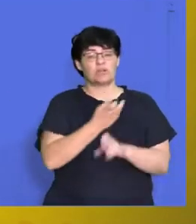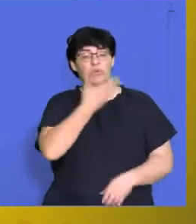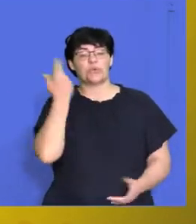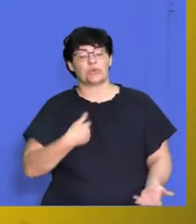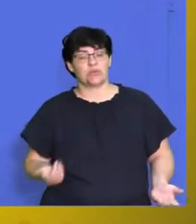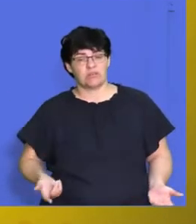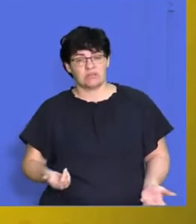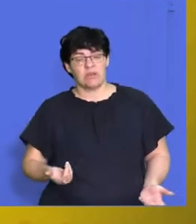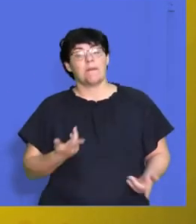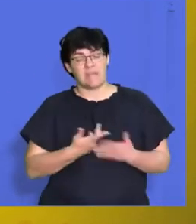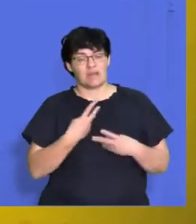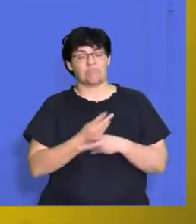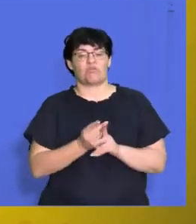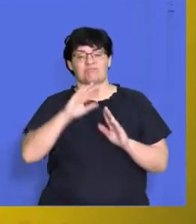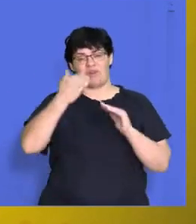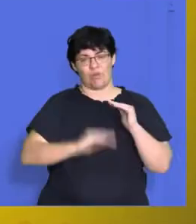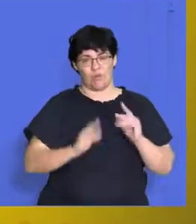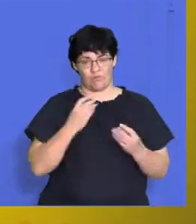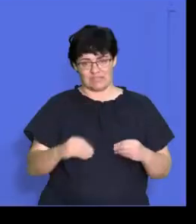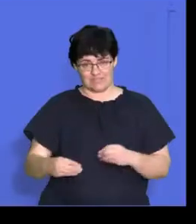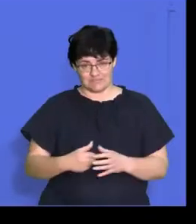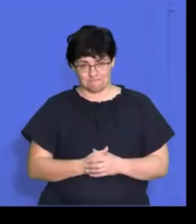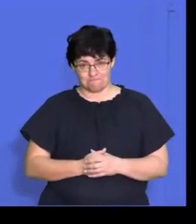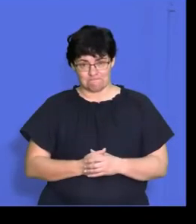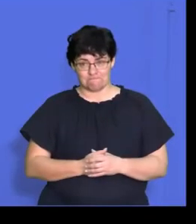and that's going to lower the productivity of the business.